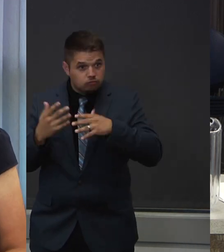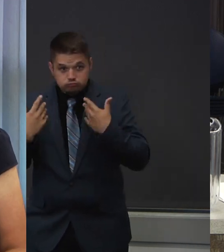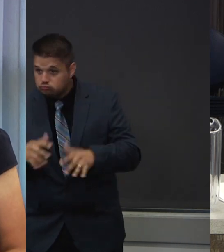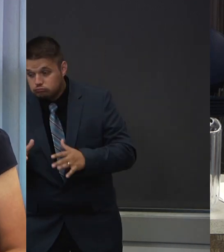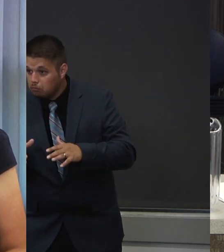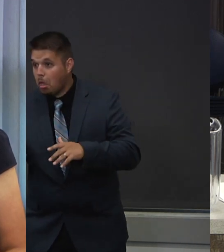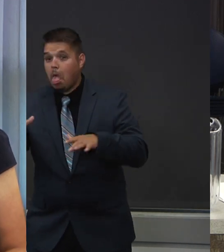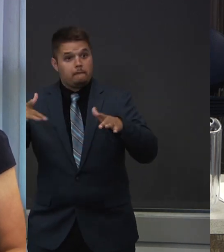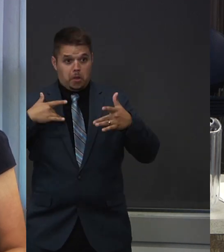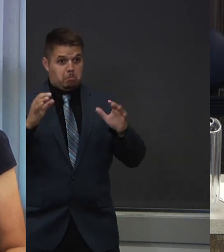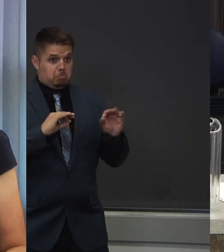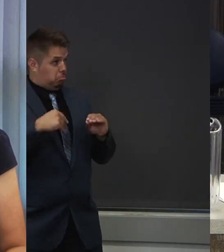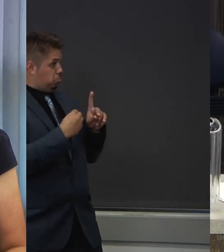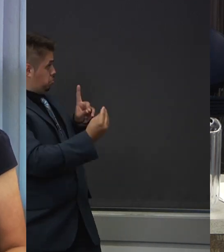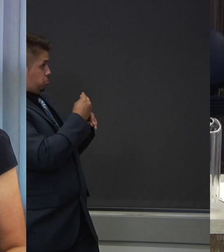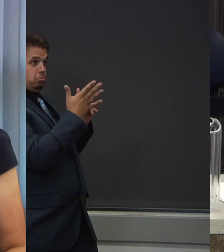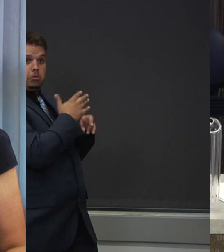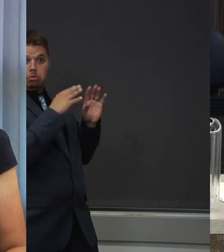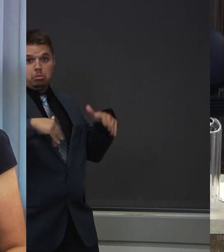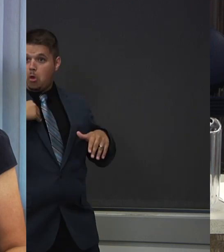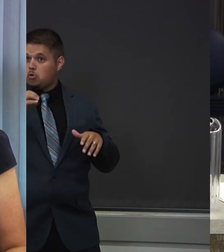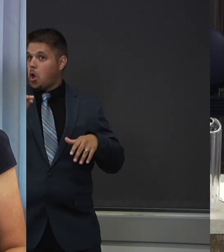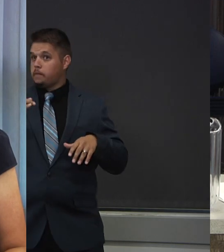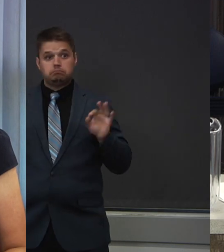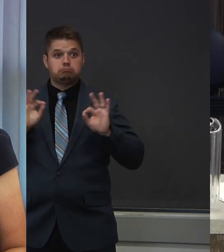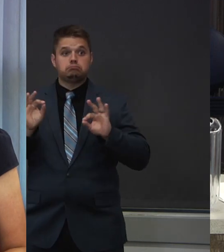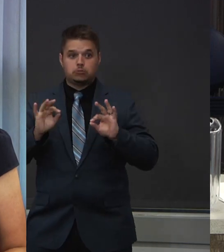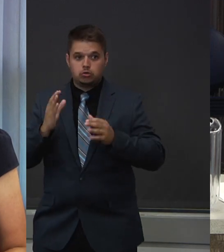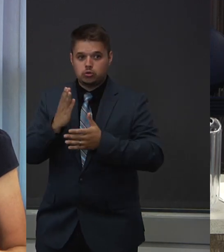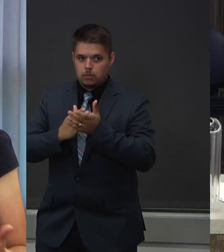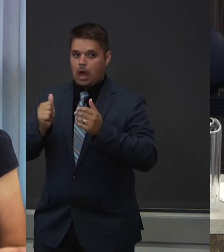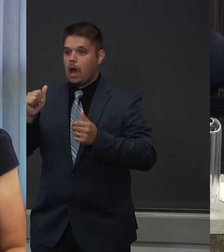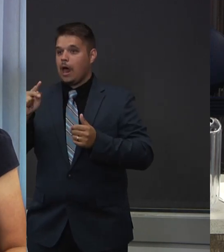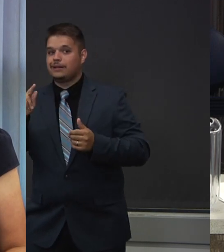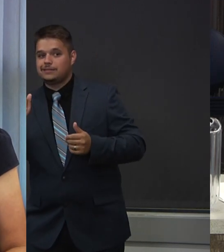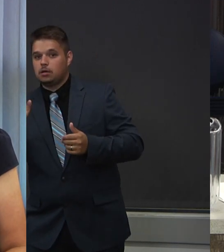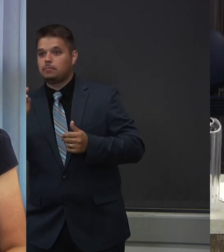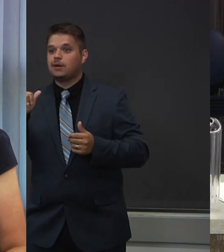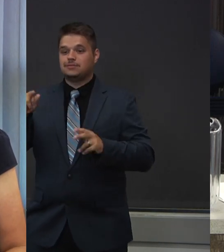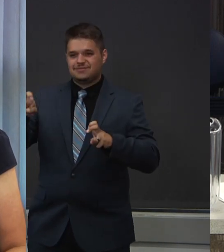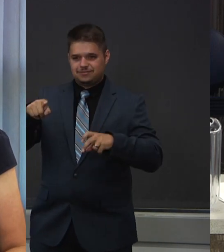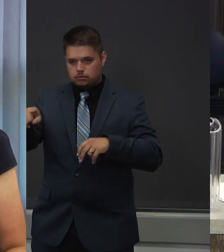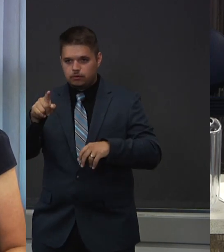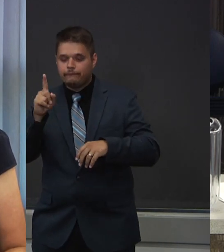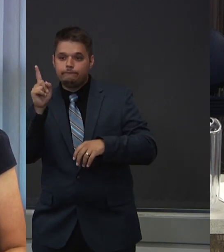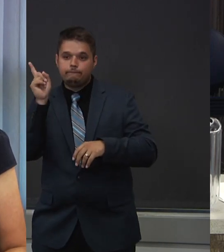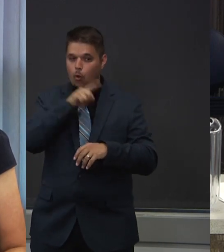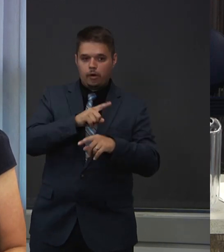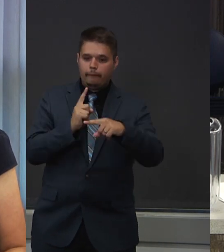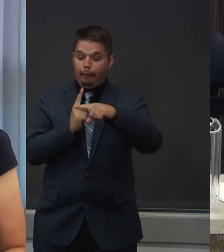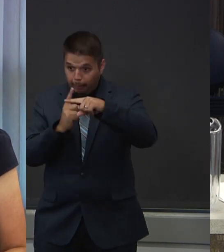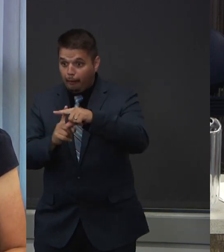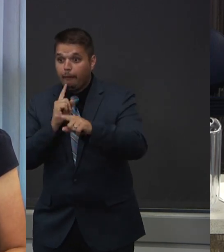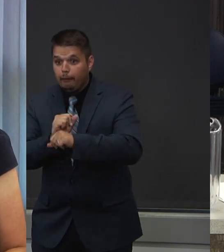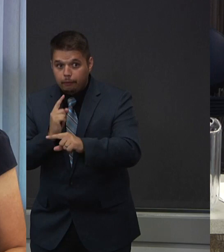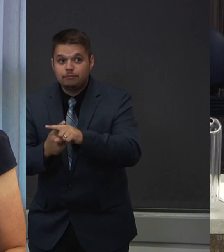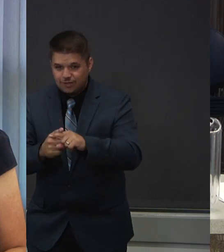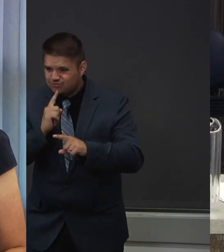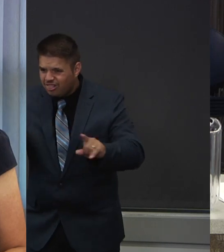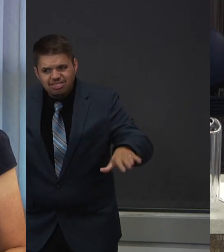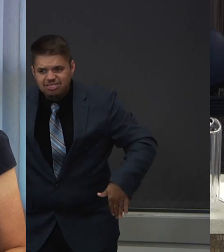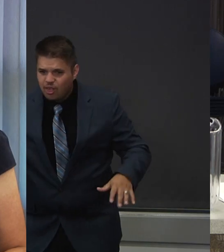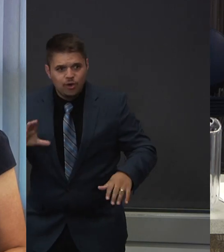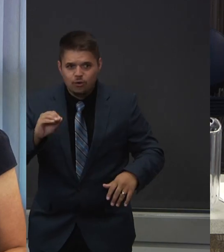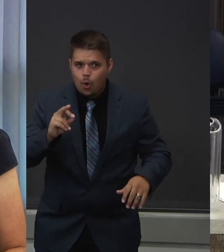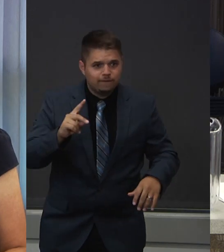antibody tests give a lot of false positives. That means that your positive antibody test might not mean that you